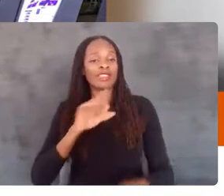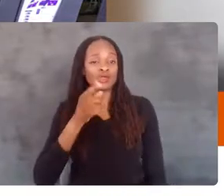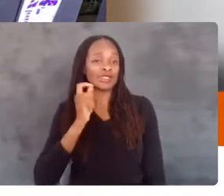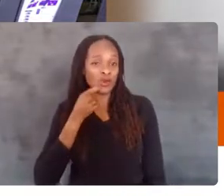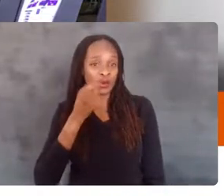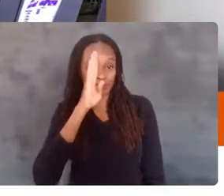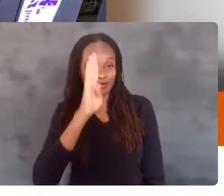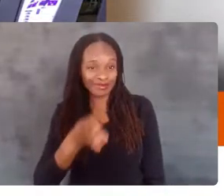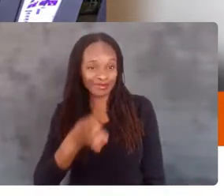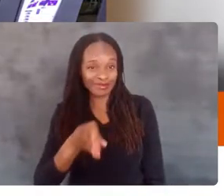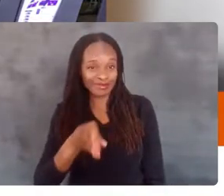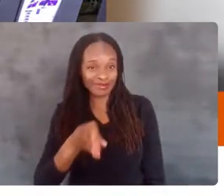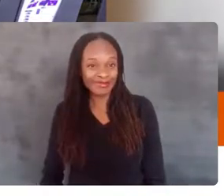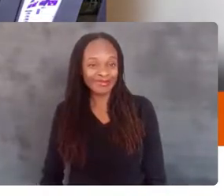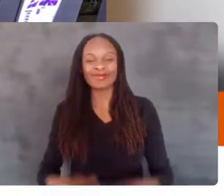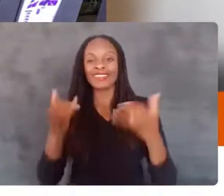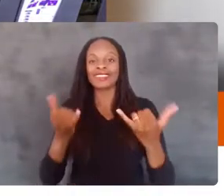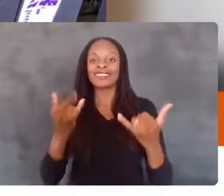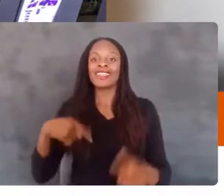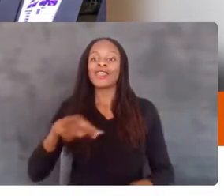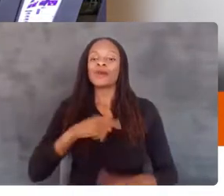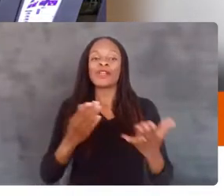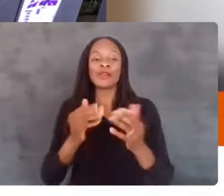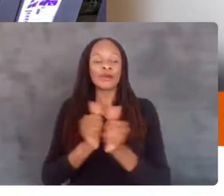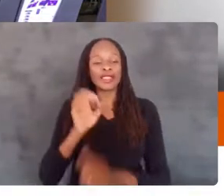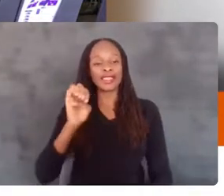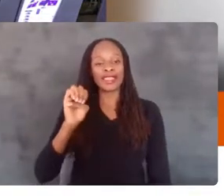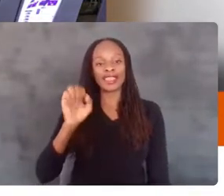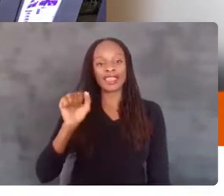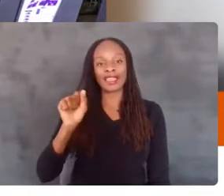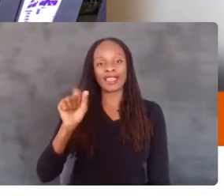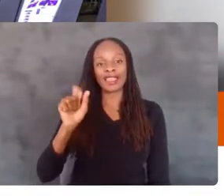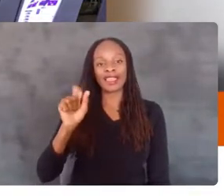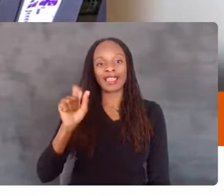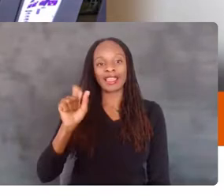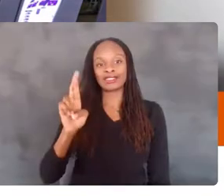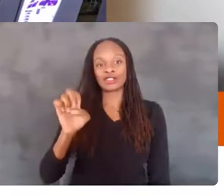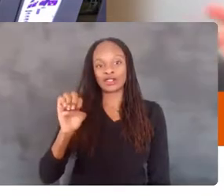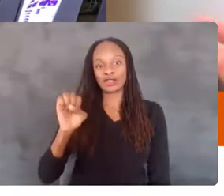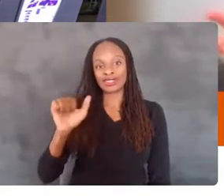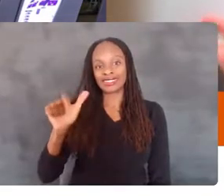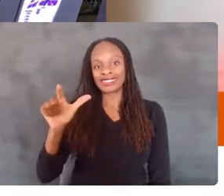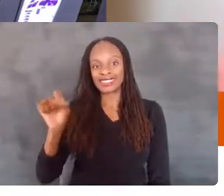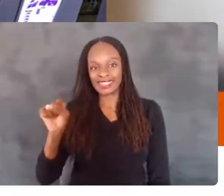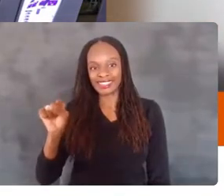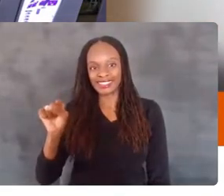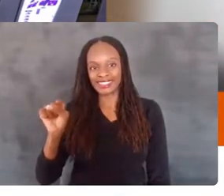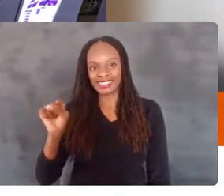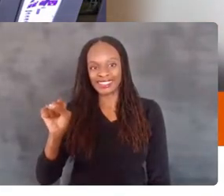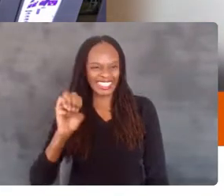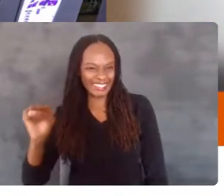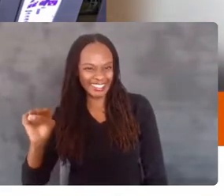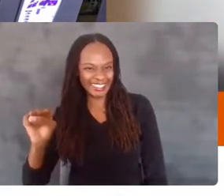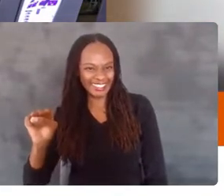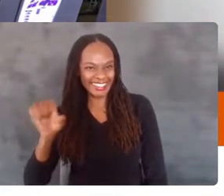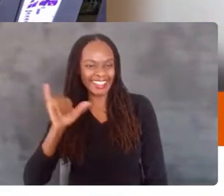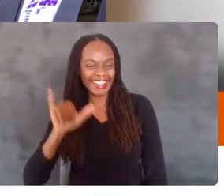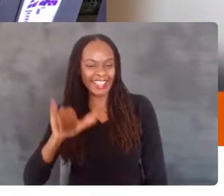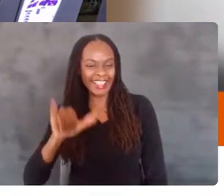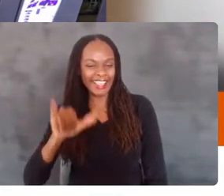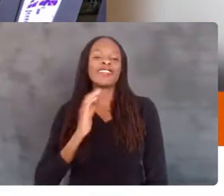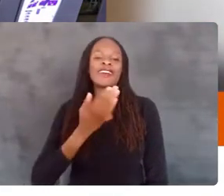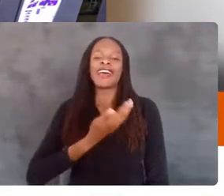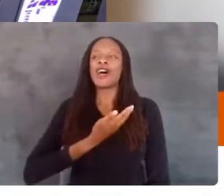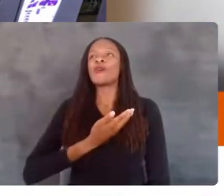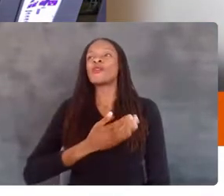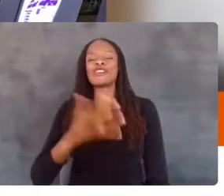And so today we're here with Easter Seals. Most of you know Easter Seals. It's one of our favorite causes. I've been